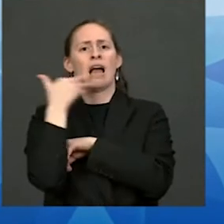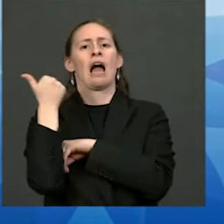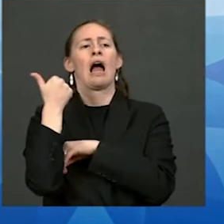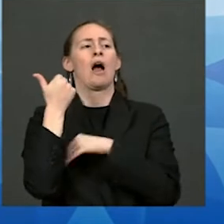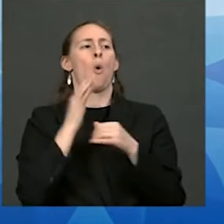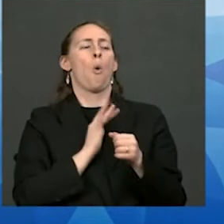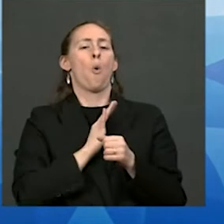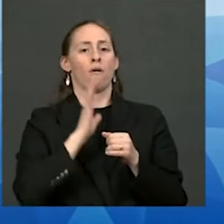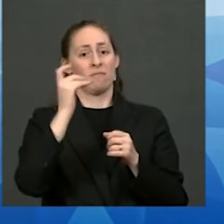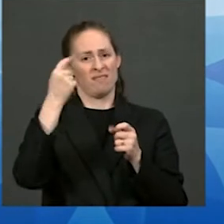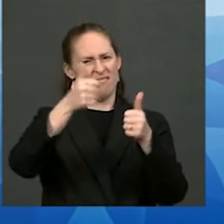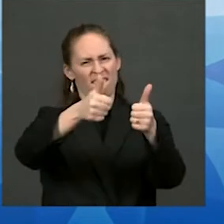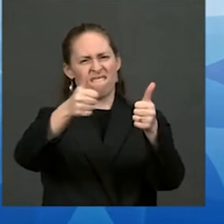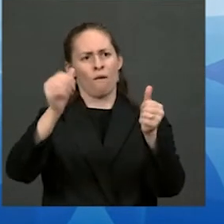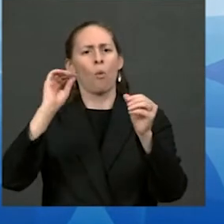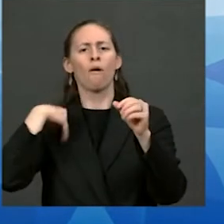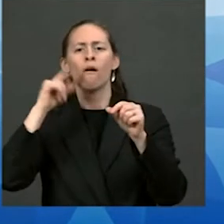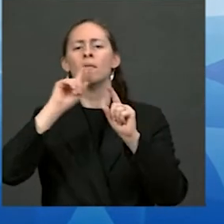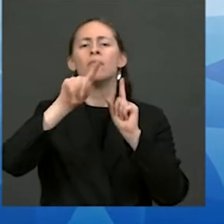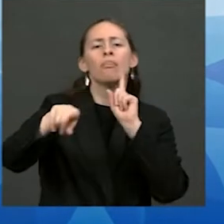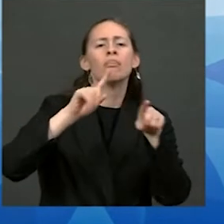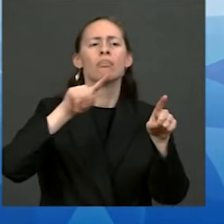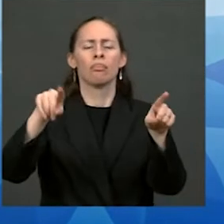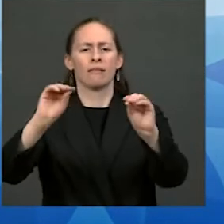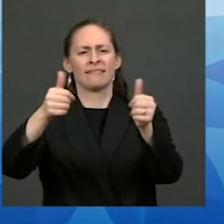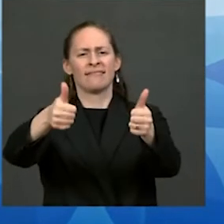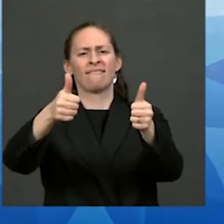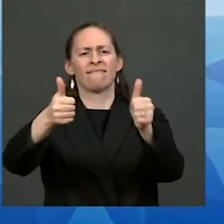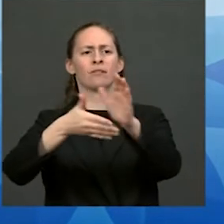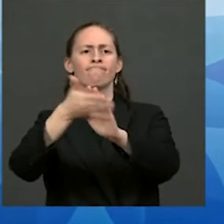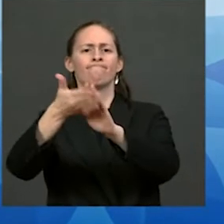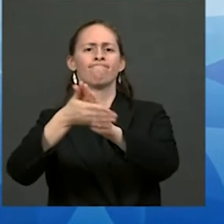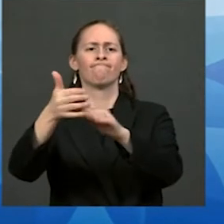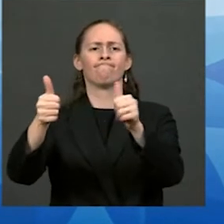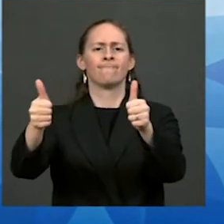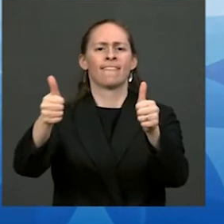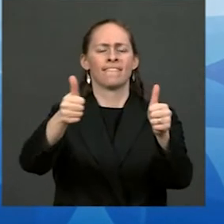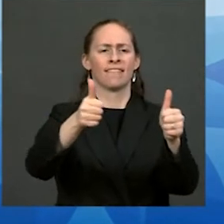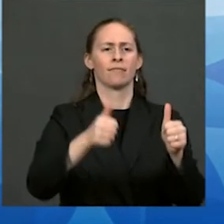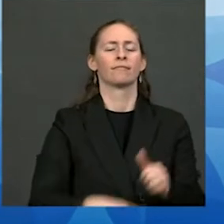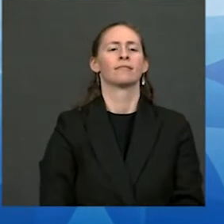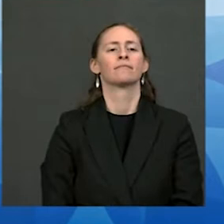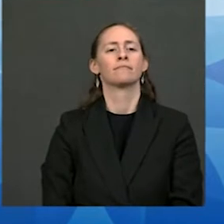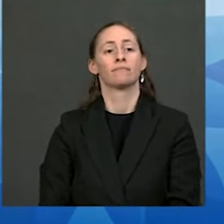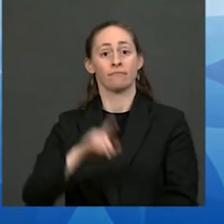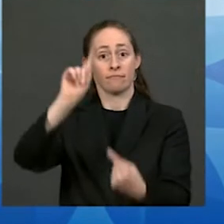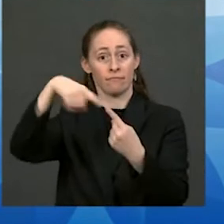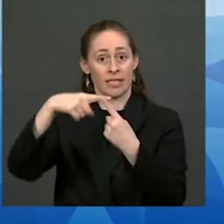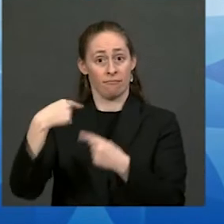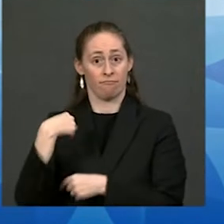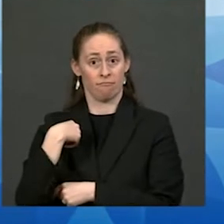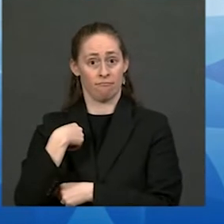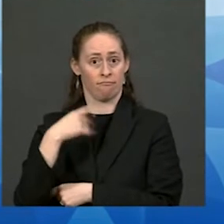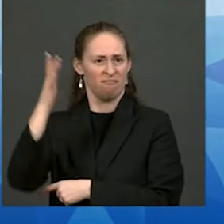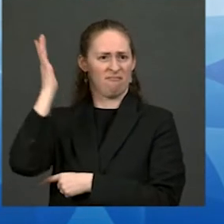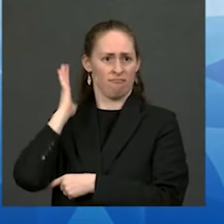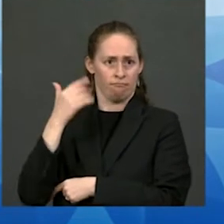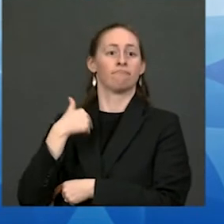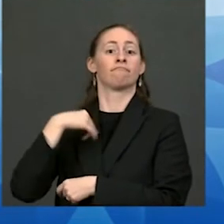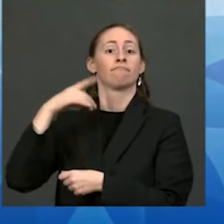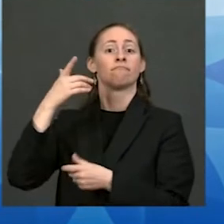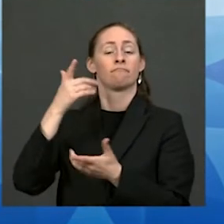some of the uh the votes I took as a young senator among my proudest supporting the Indian Self